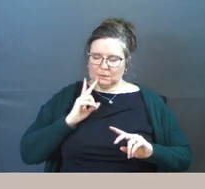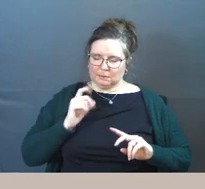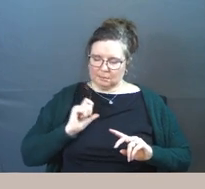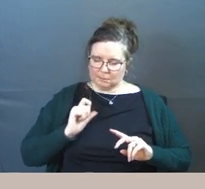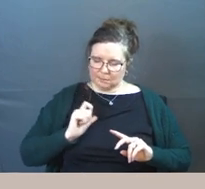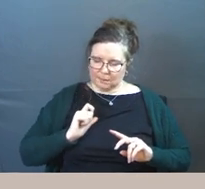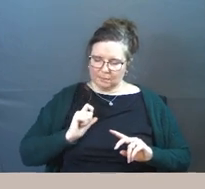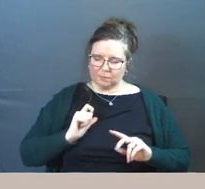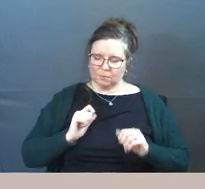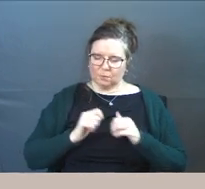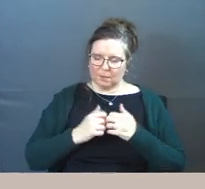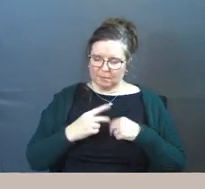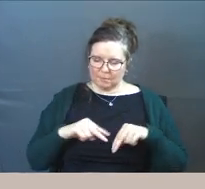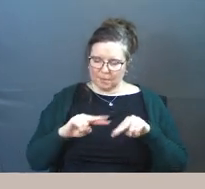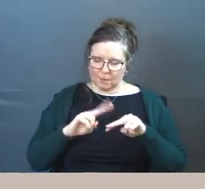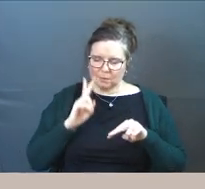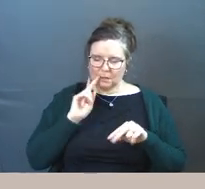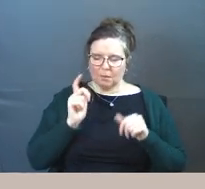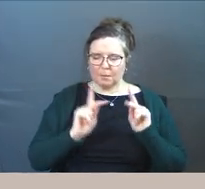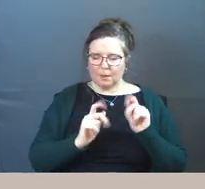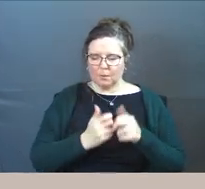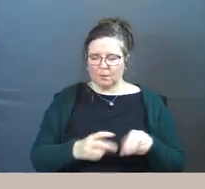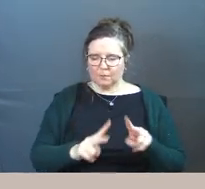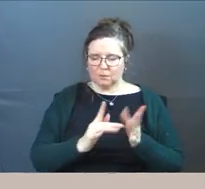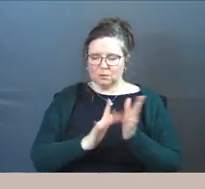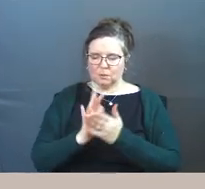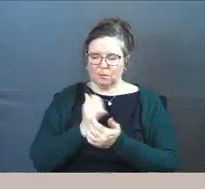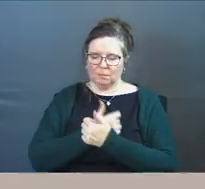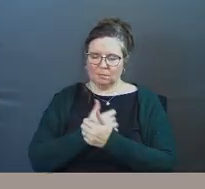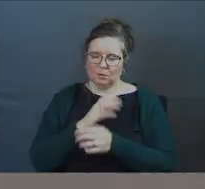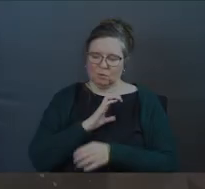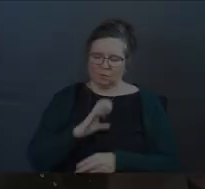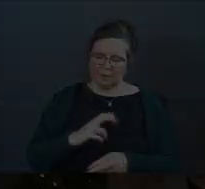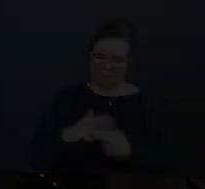us differently Jesus we love you in Christ's name Amen